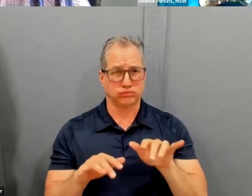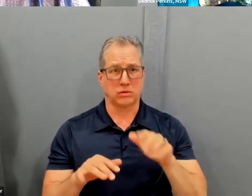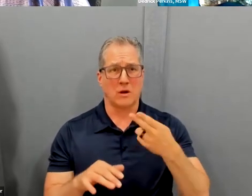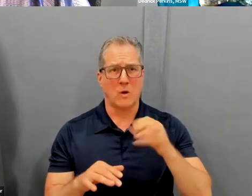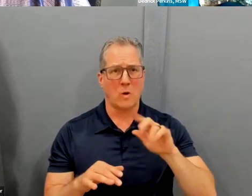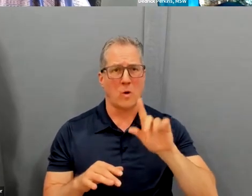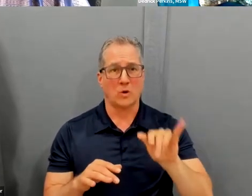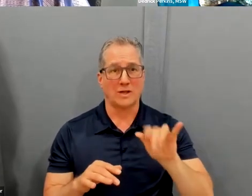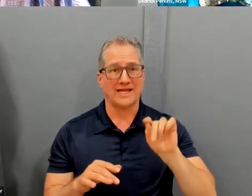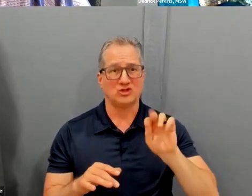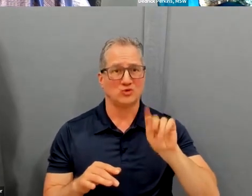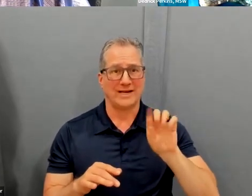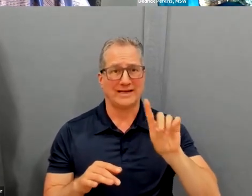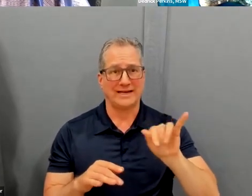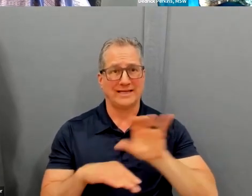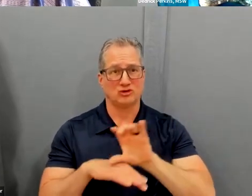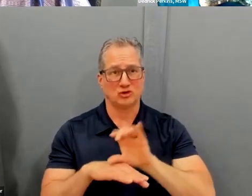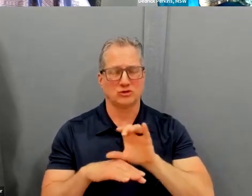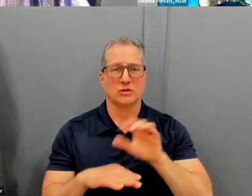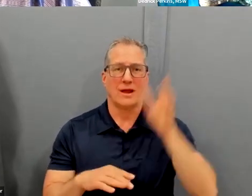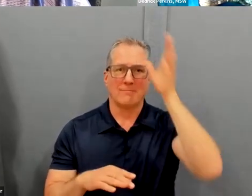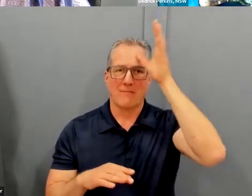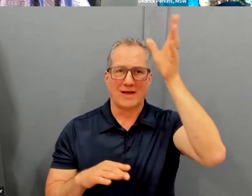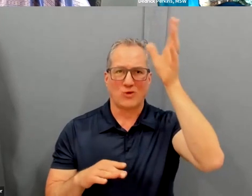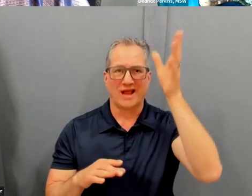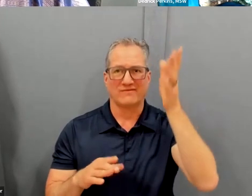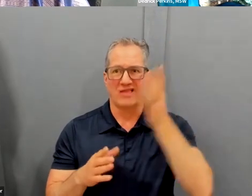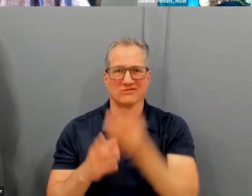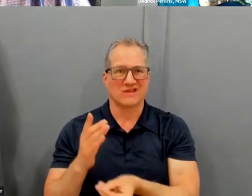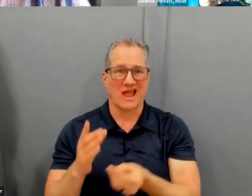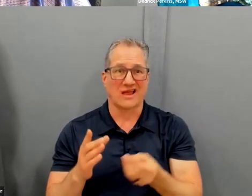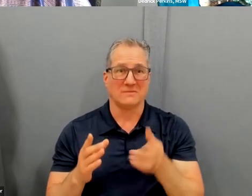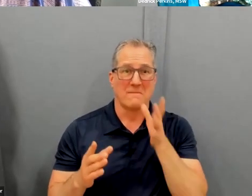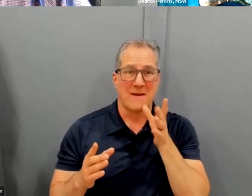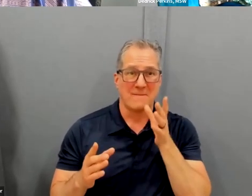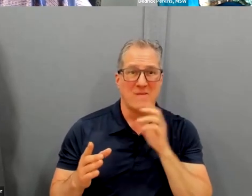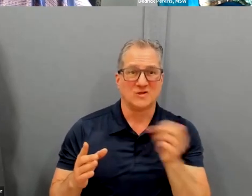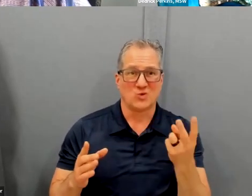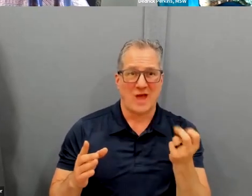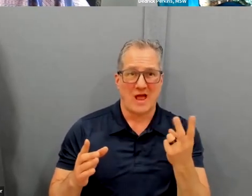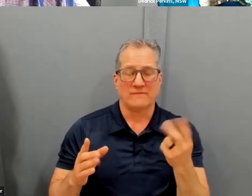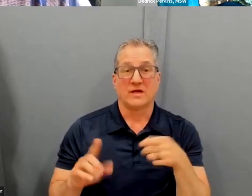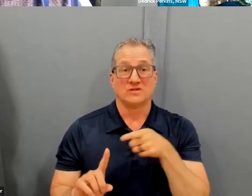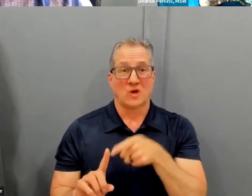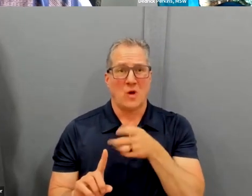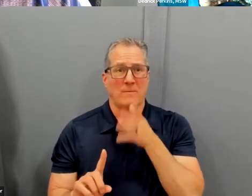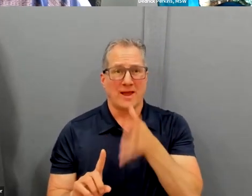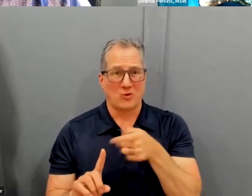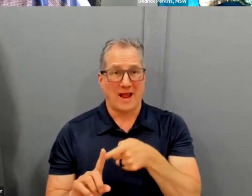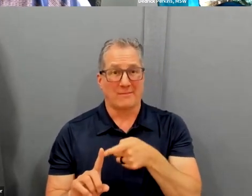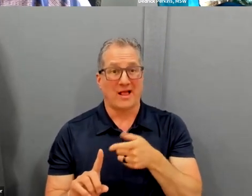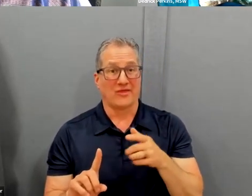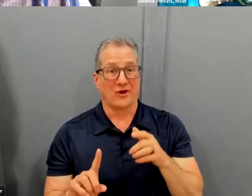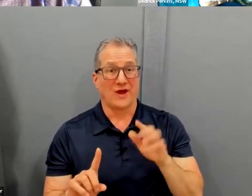My tutus, my grandfather passed away when my mom was only like 12 years old. So my tutu had to raise nine children on her own.